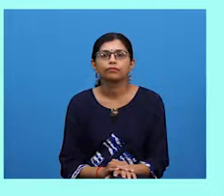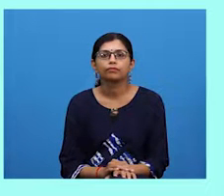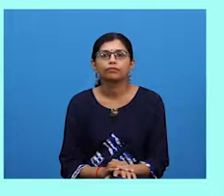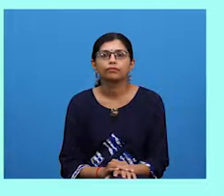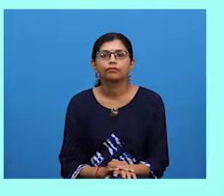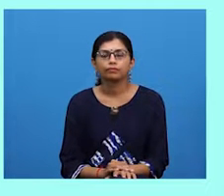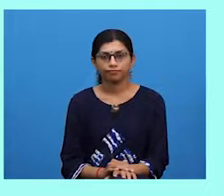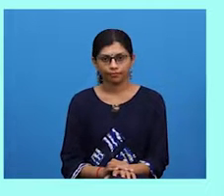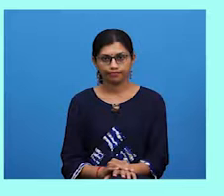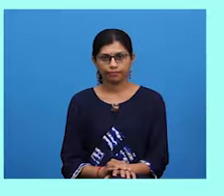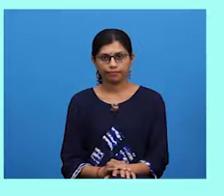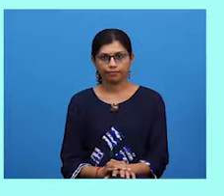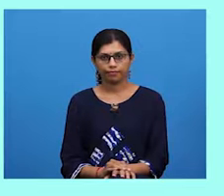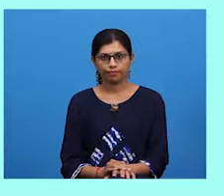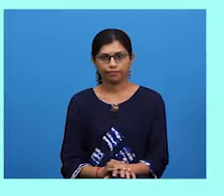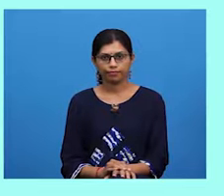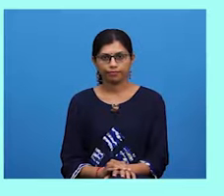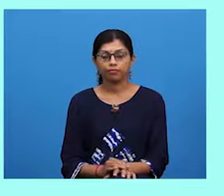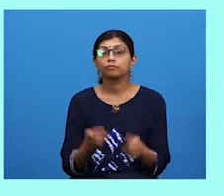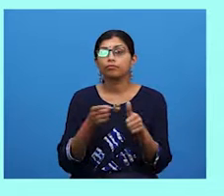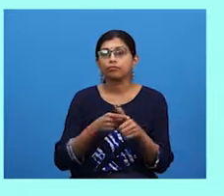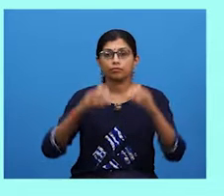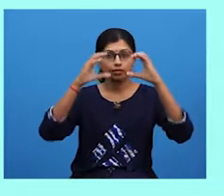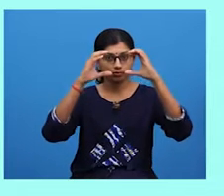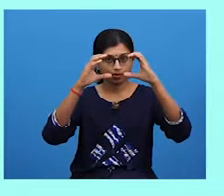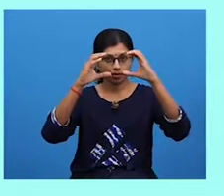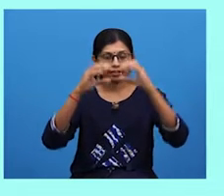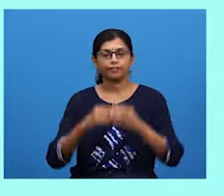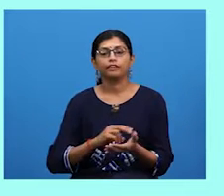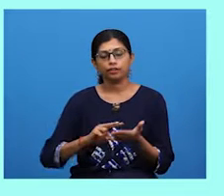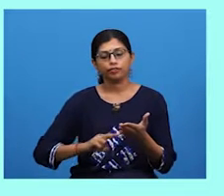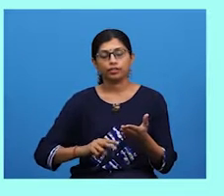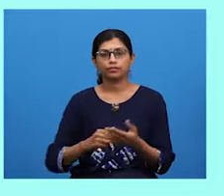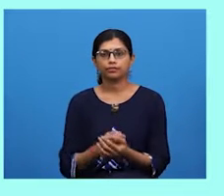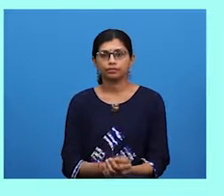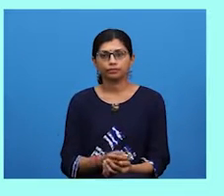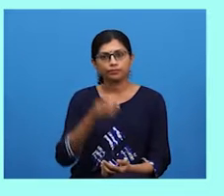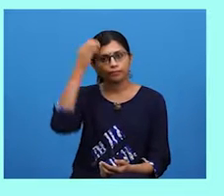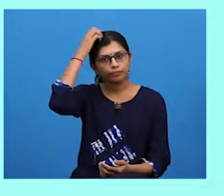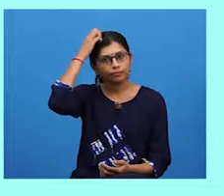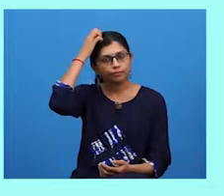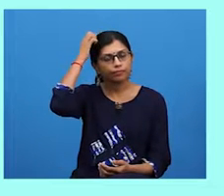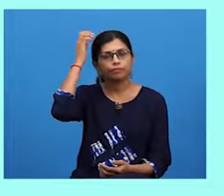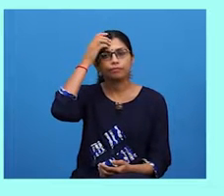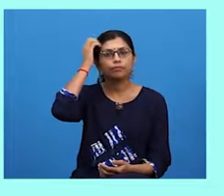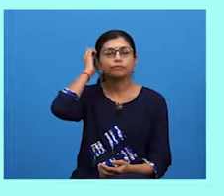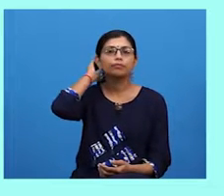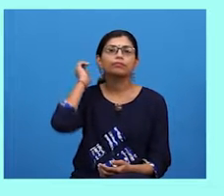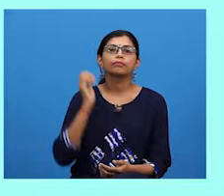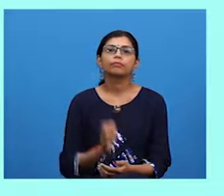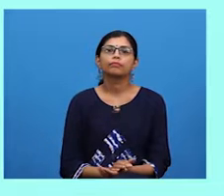Thank you for sharing. I do understand how you feel. However,